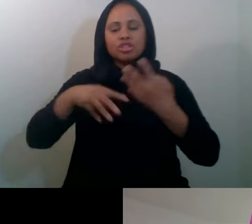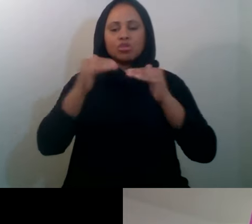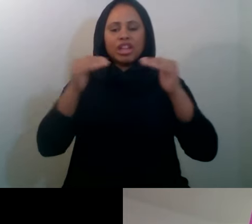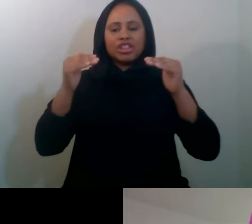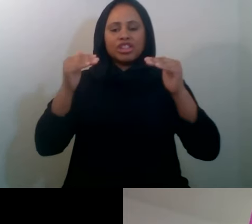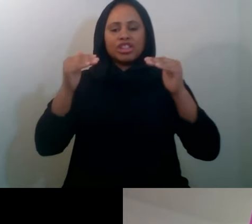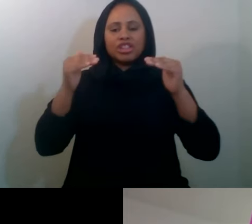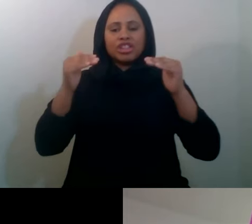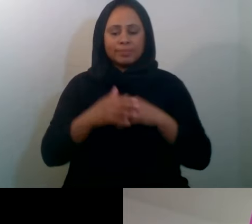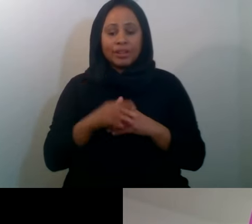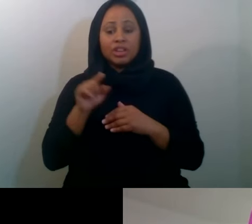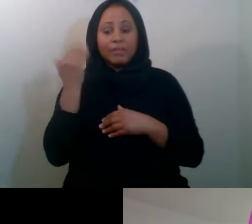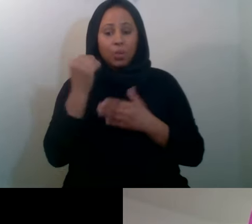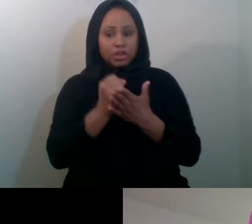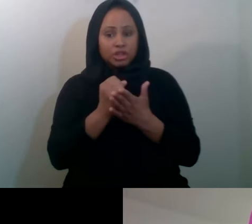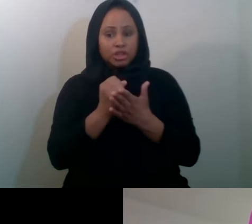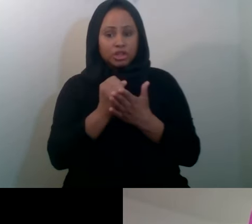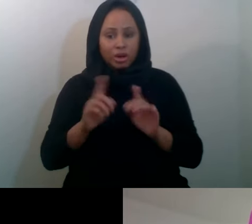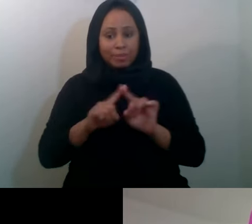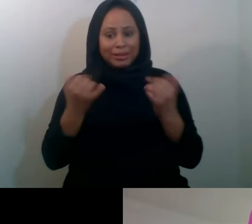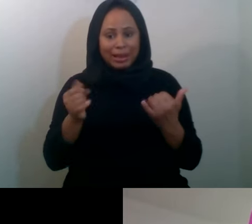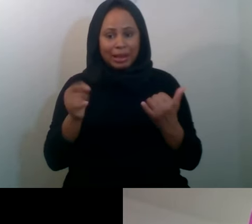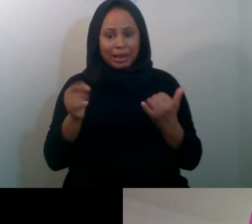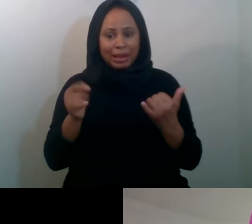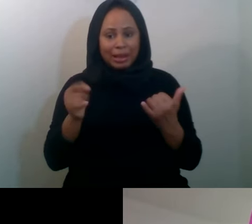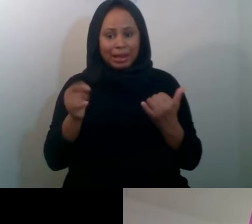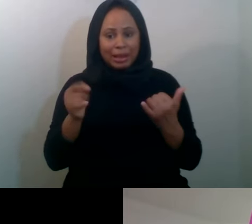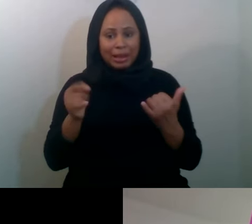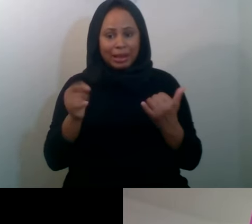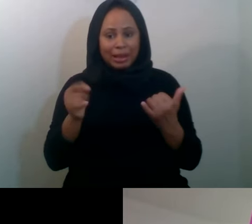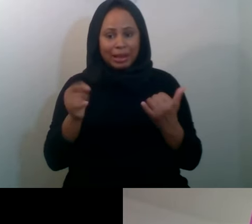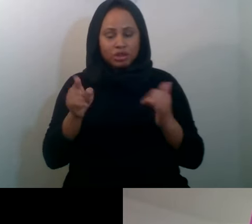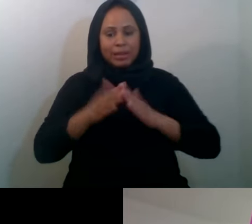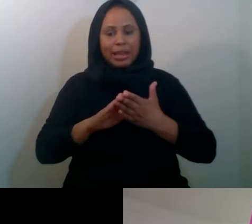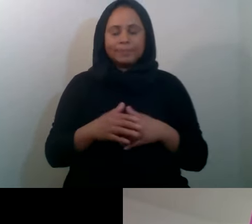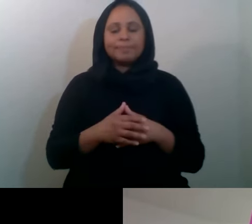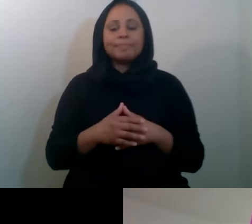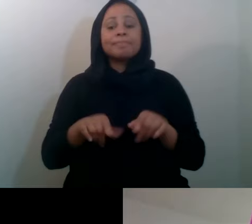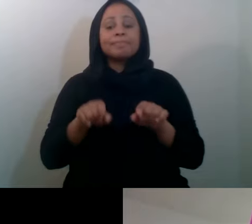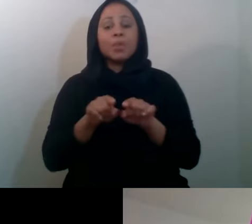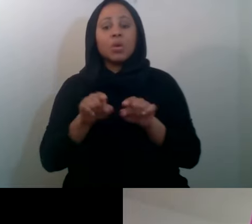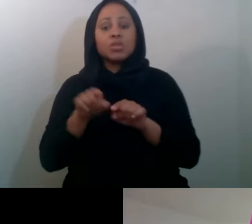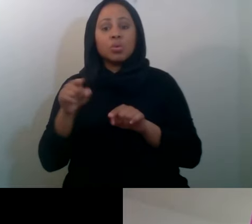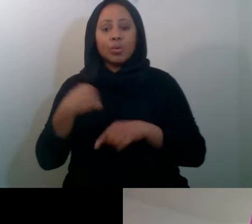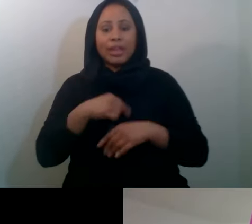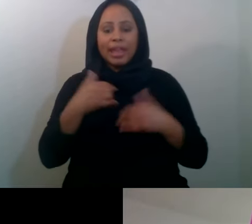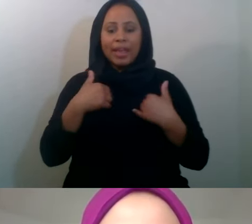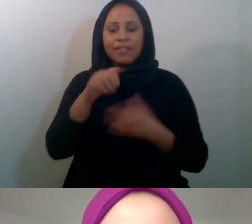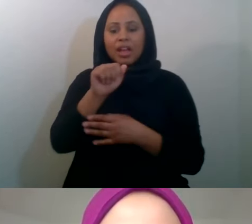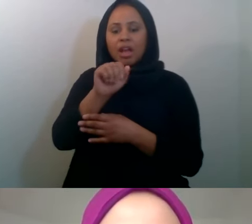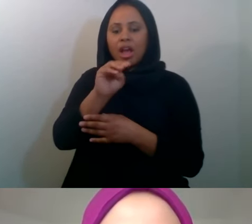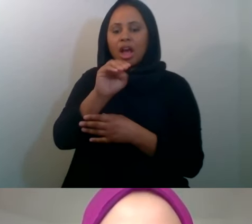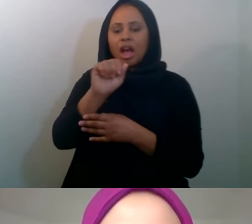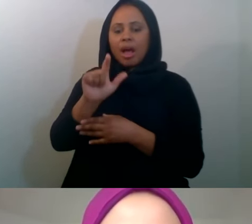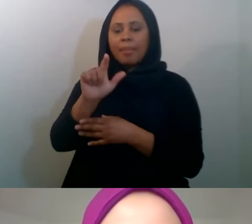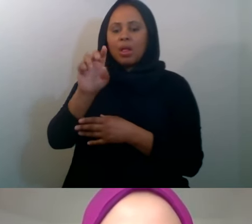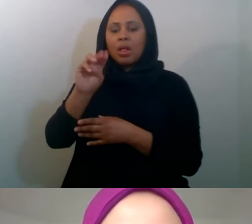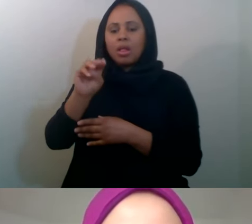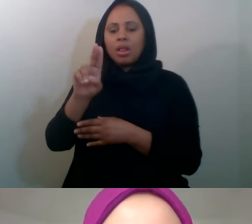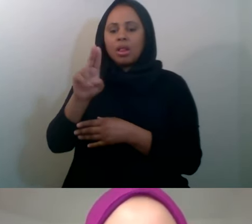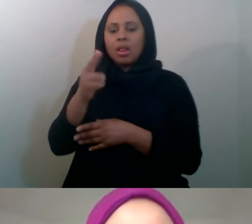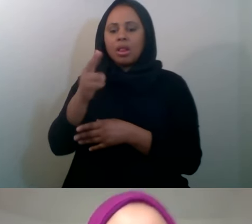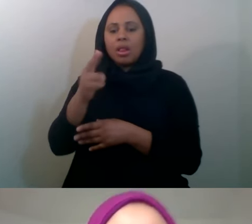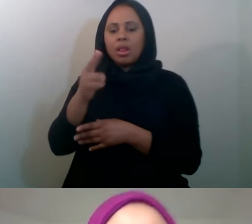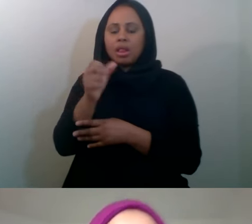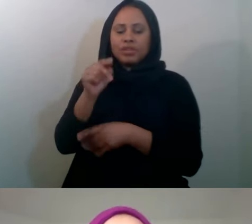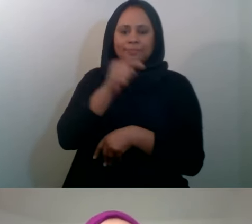she brings in an interesting mix of experience to her work and community. Also, we have Amal Mohsen. Amal Mohsen has